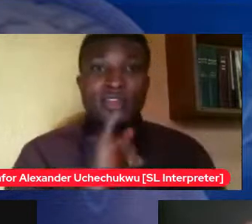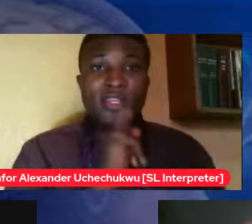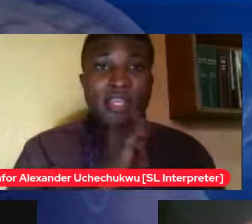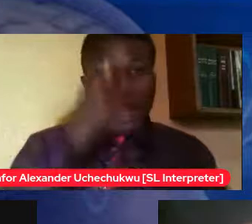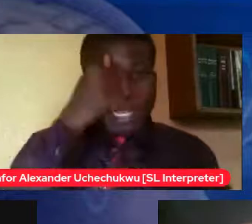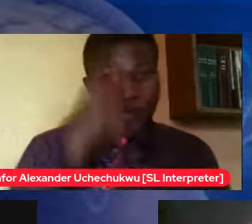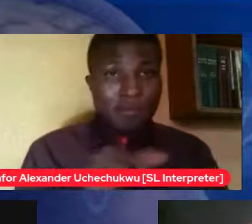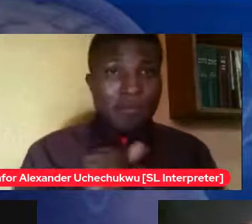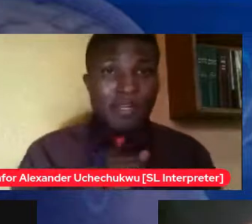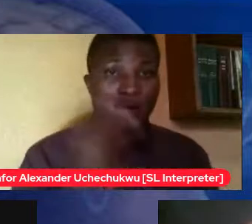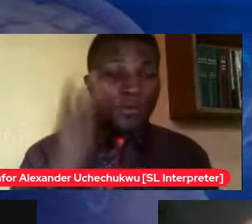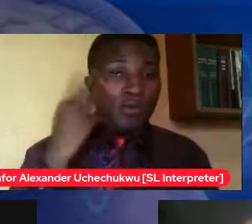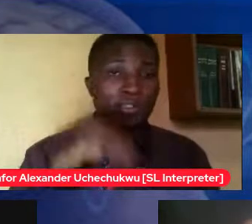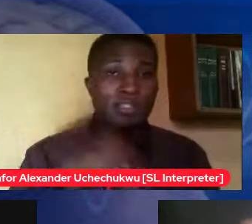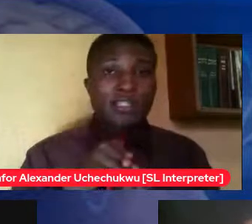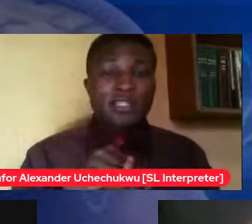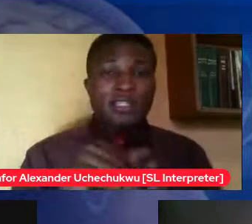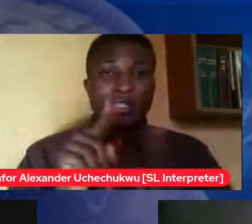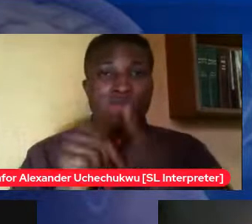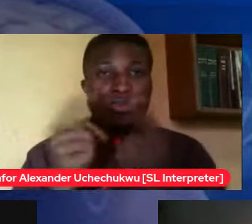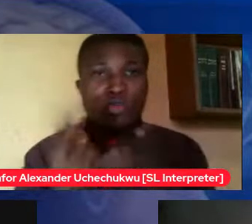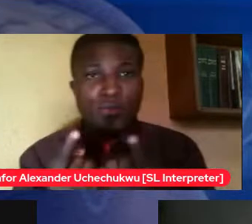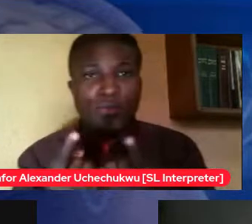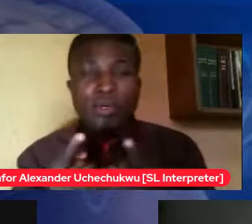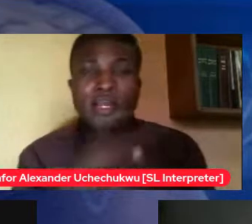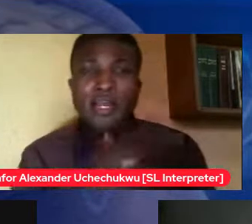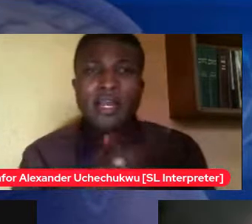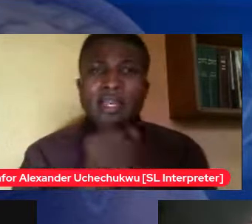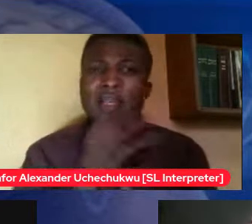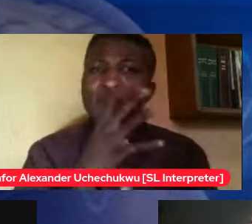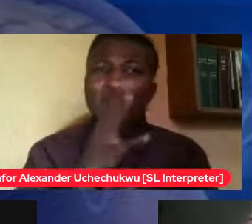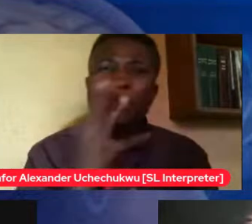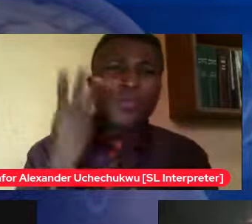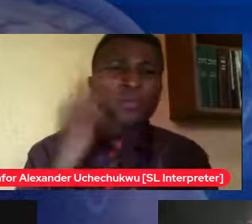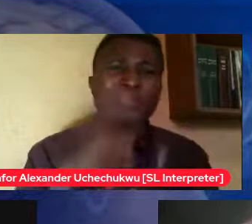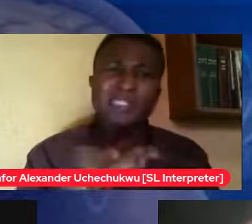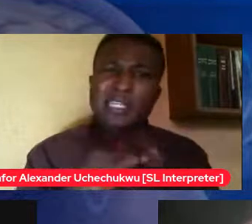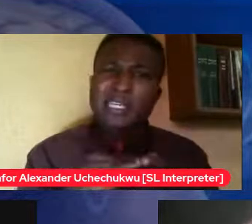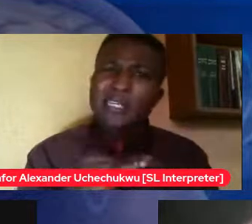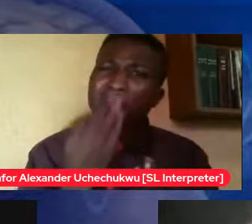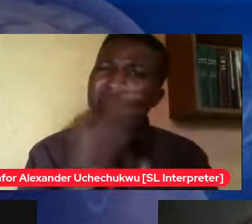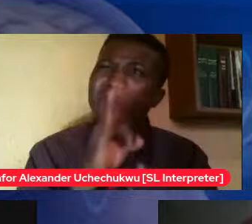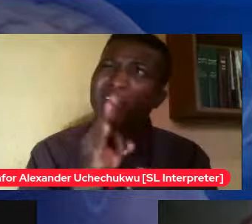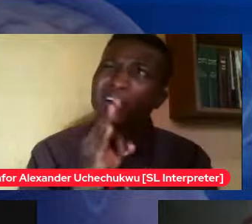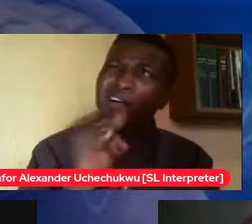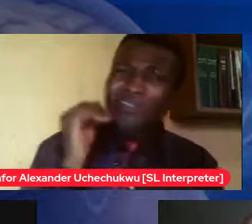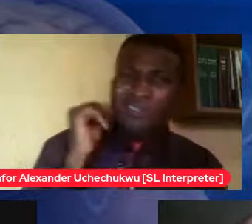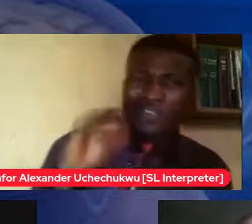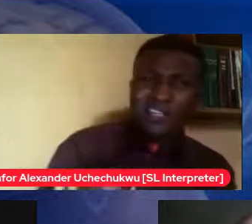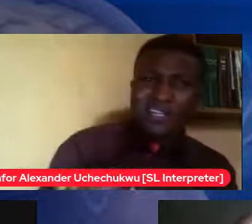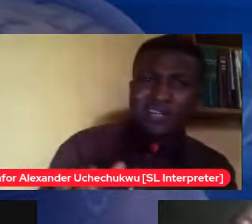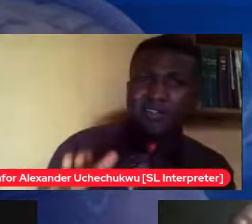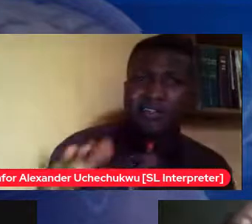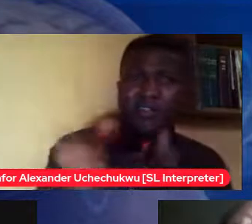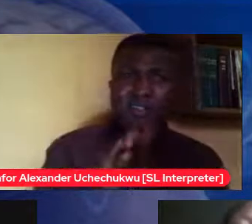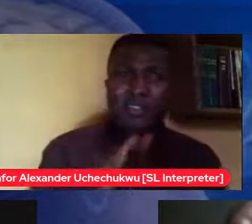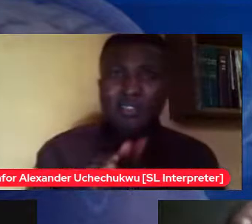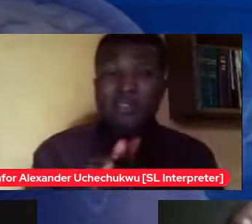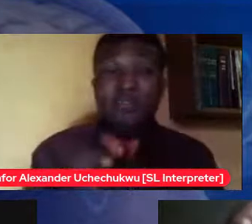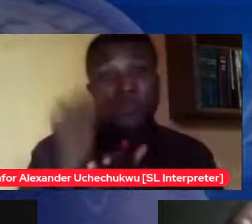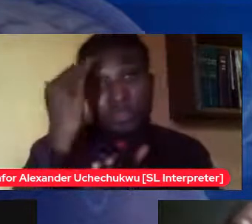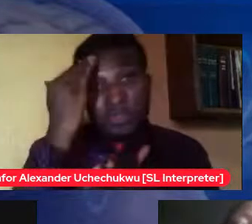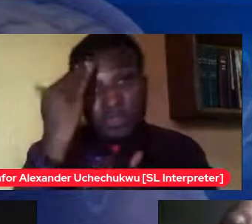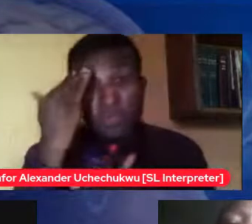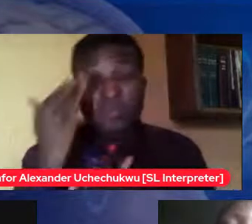and a mother was saying of her 13 year old child that oh she's sure her child will never get married or have children